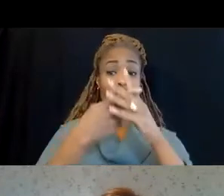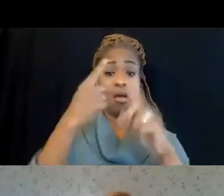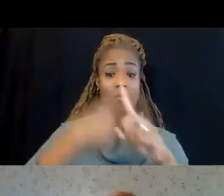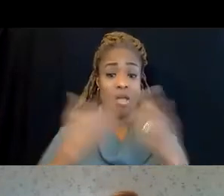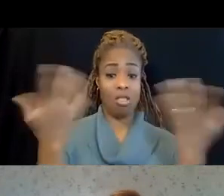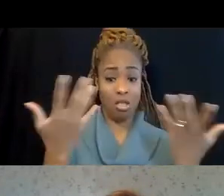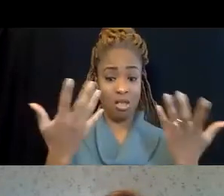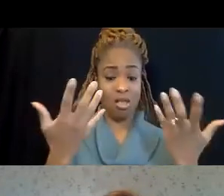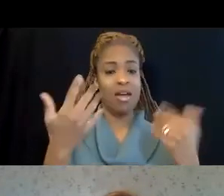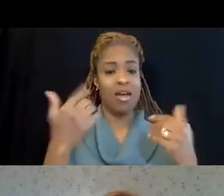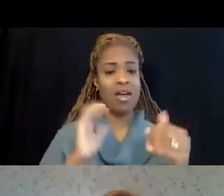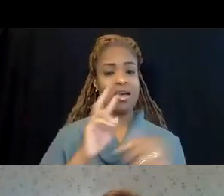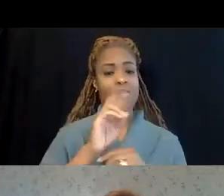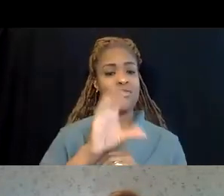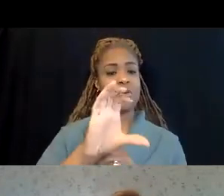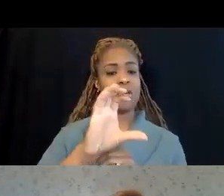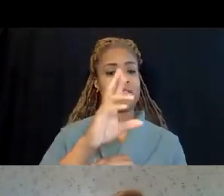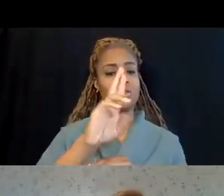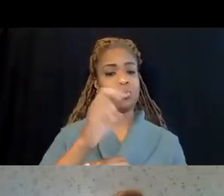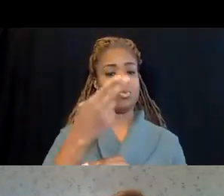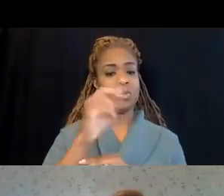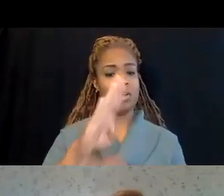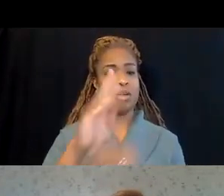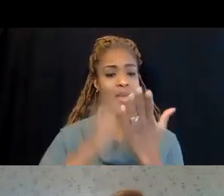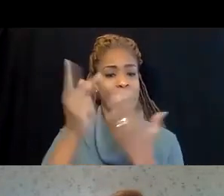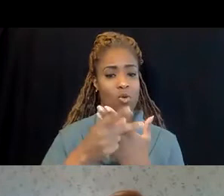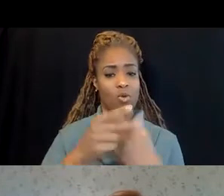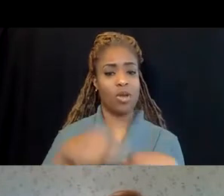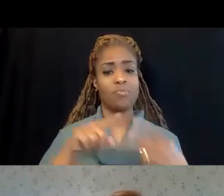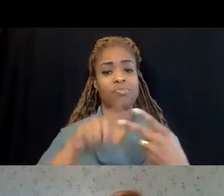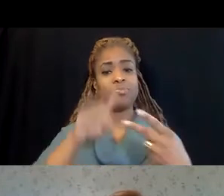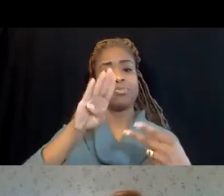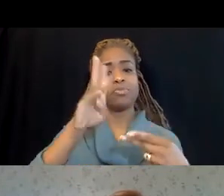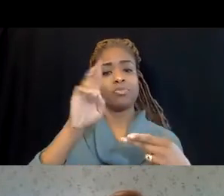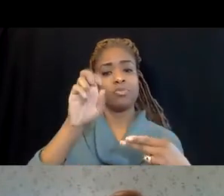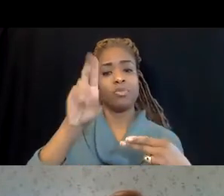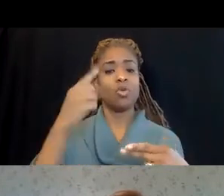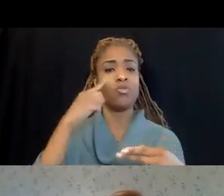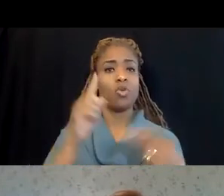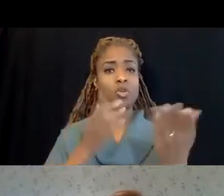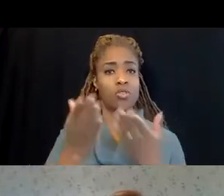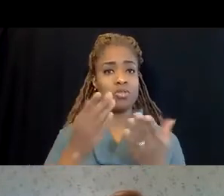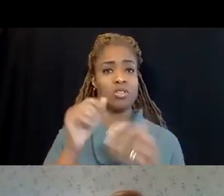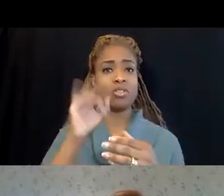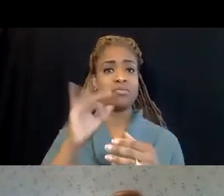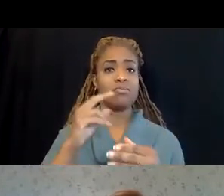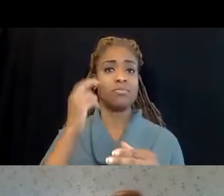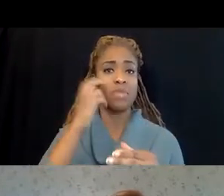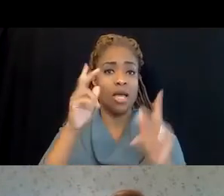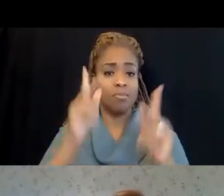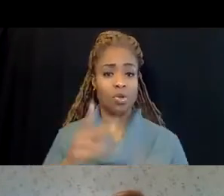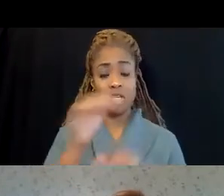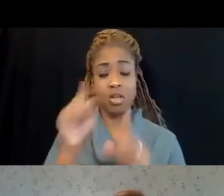highlighting our vocational rehabilitation programs, the Bureau of Services for Blind Persons, and Michigan Rehab Services,